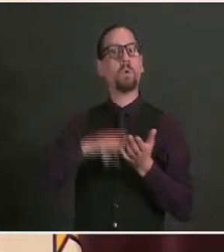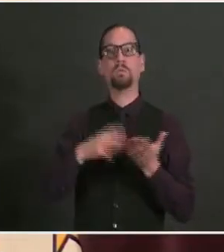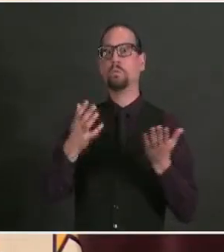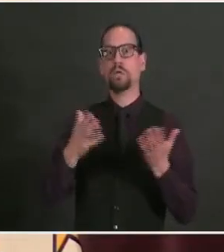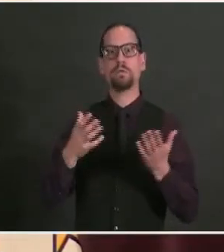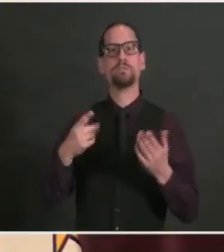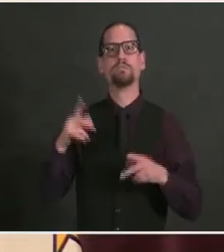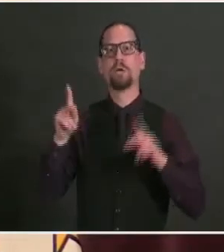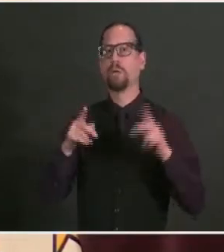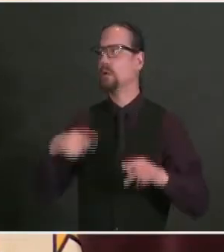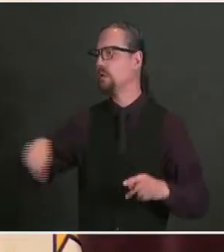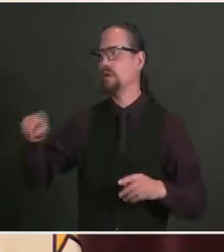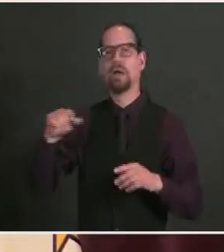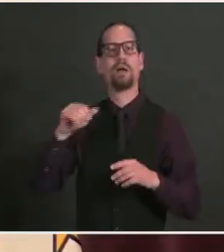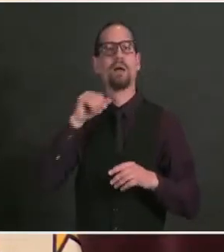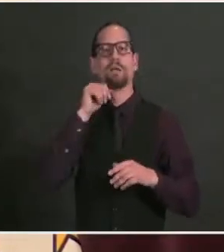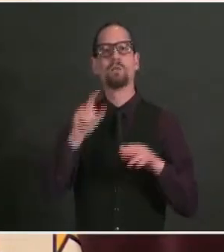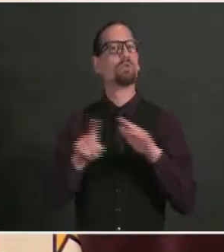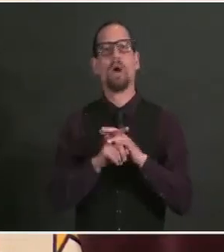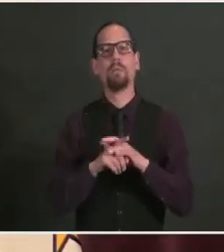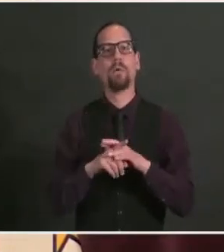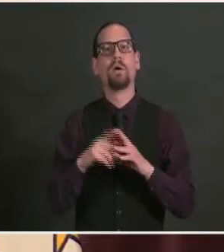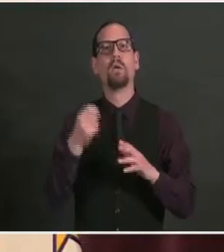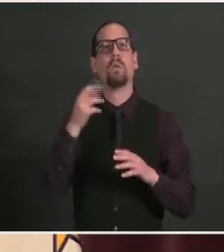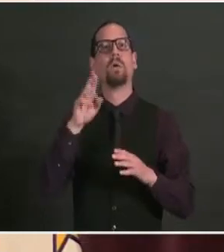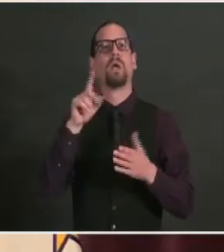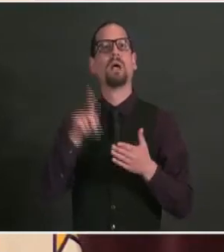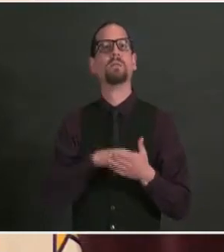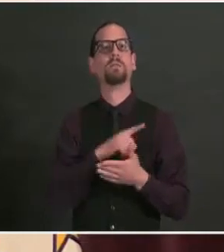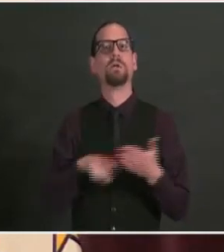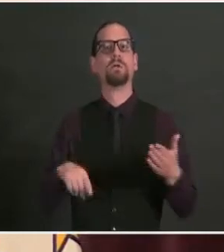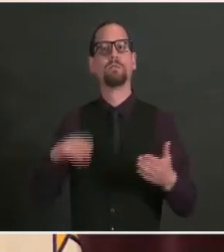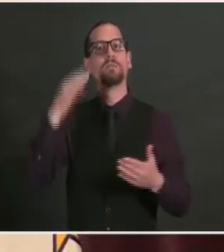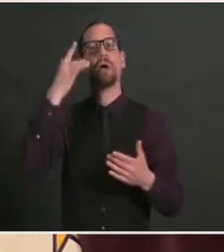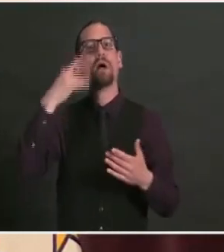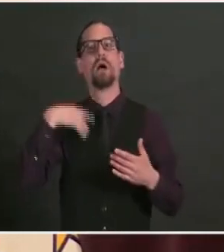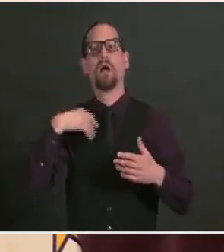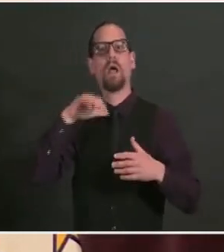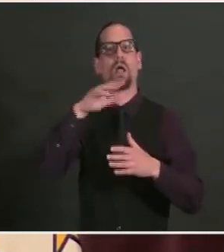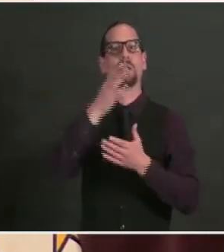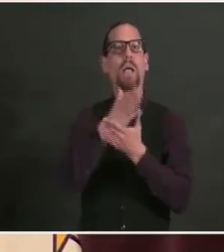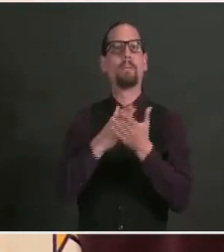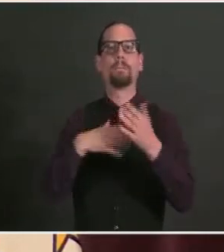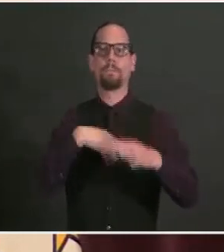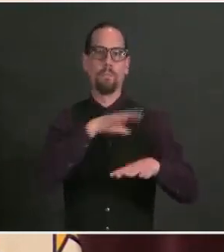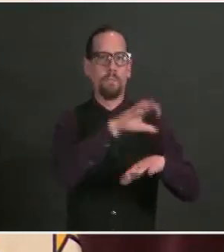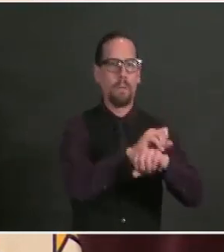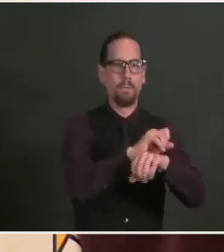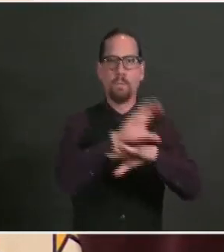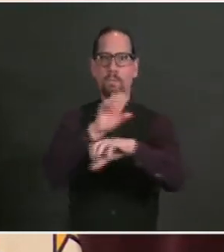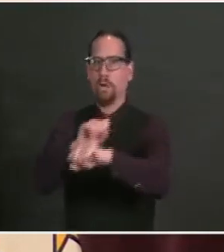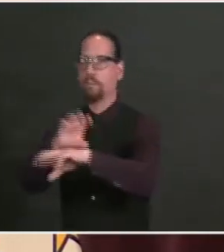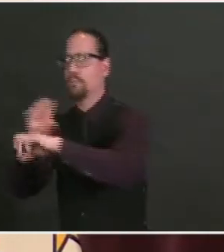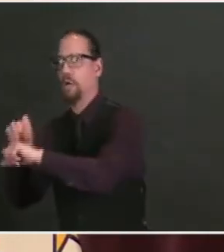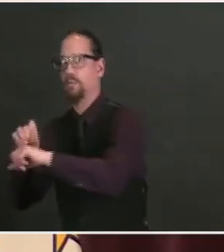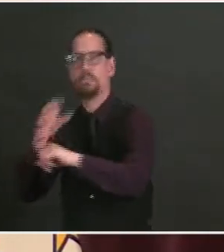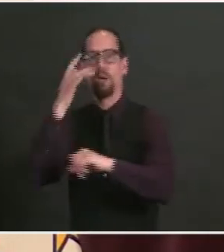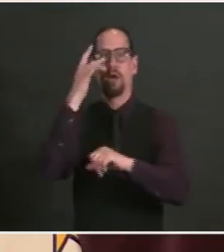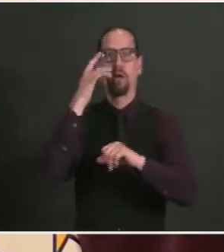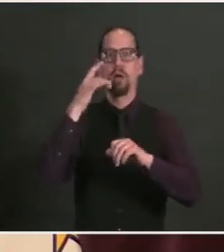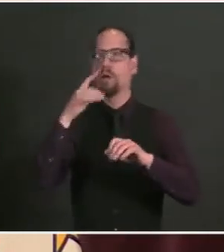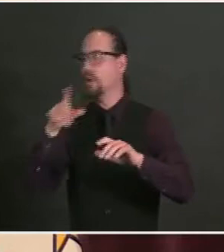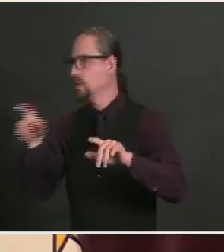minute cancellations. Now this may be because people are getting multiple appointments and forgetting to cancel because they're